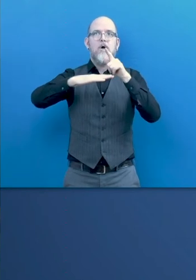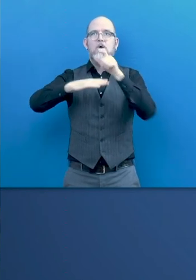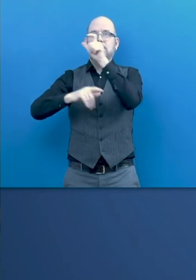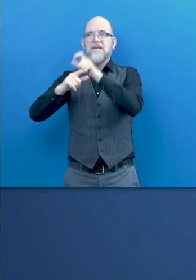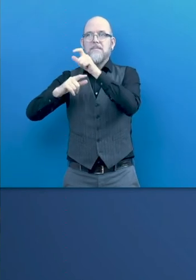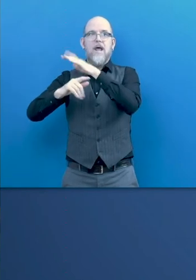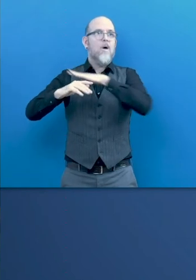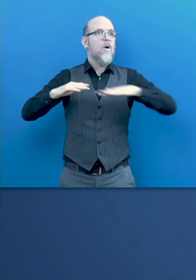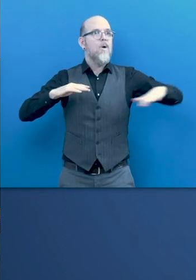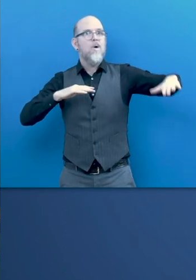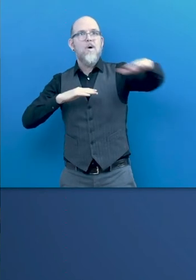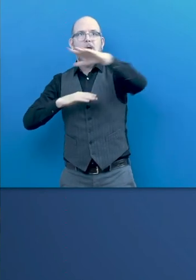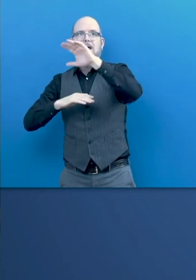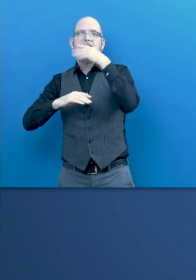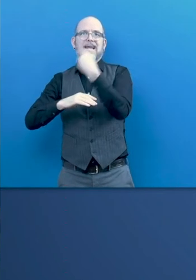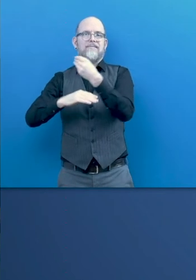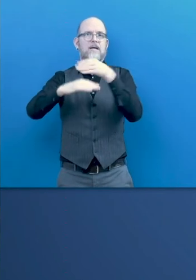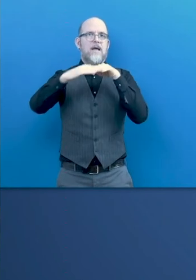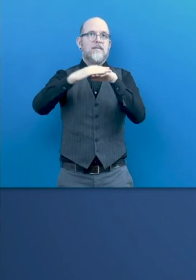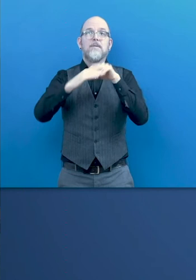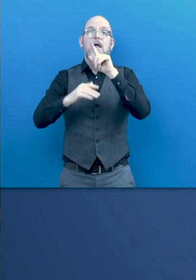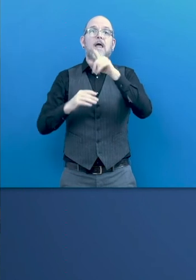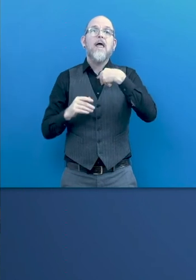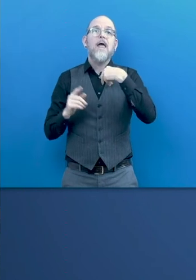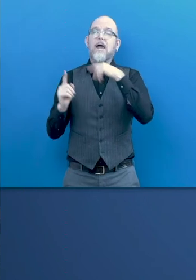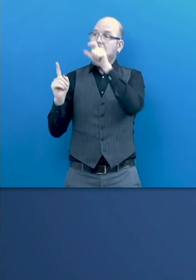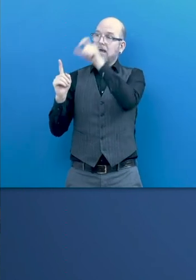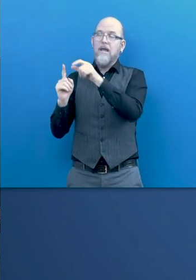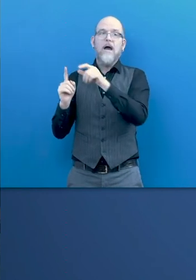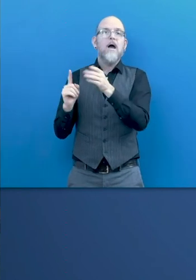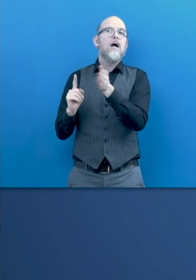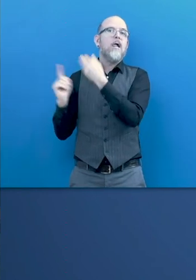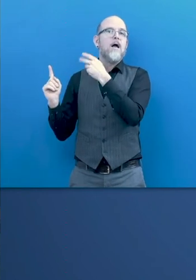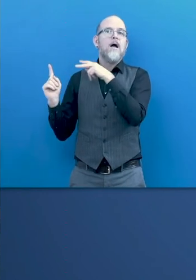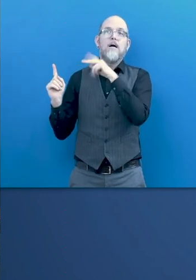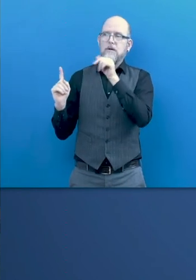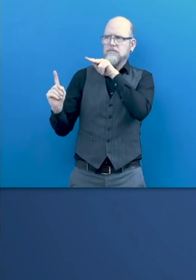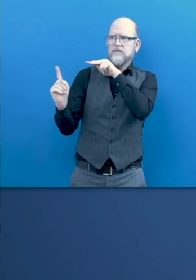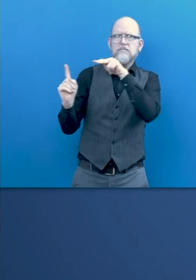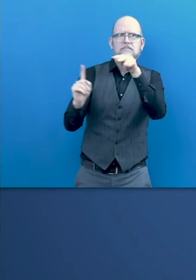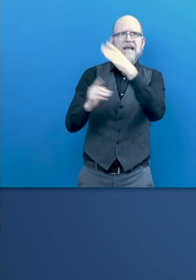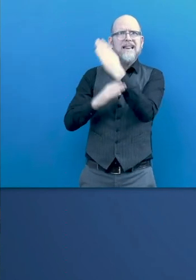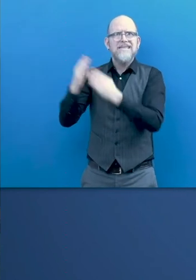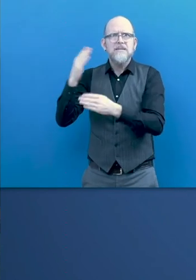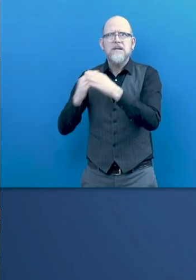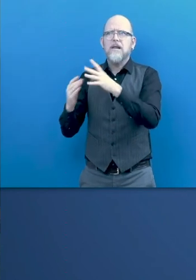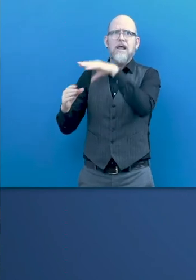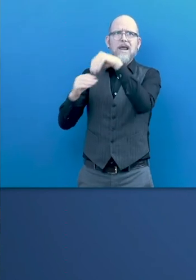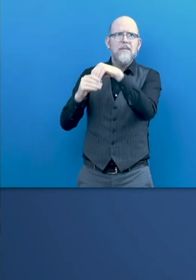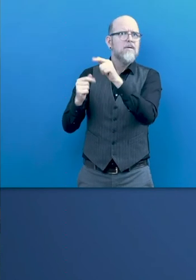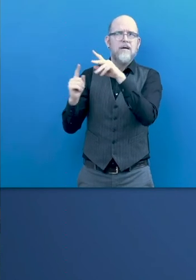keep in mind that motto, that motto I mentioned above, leave no one behind.